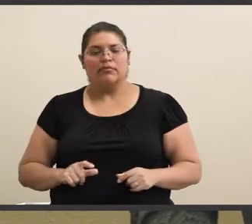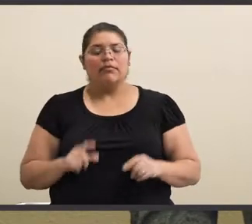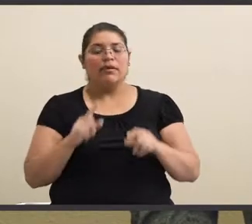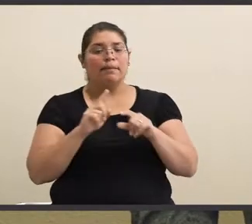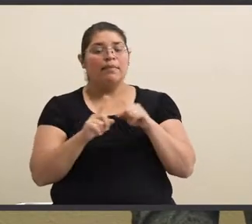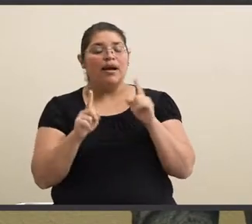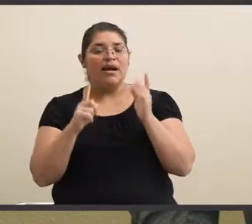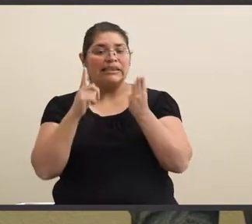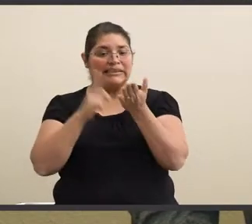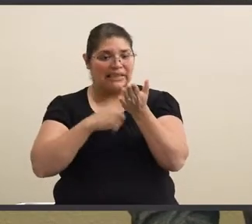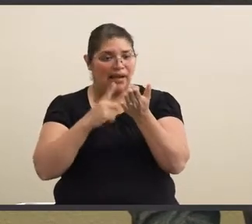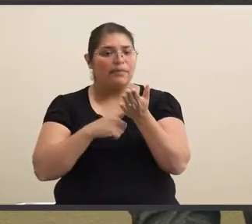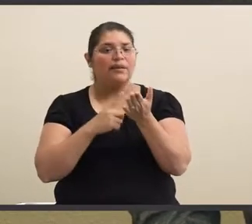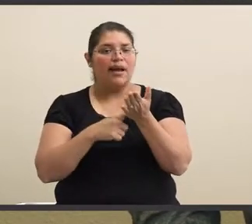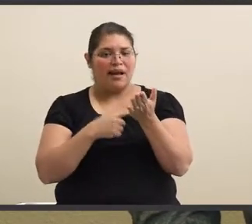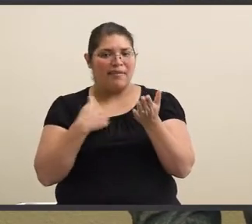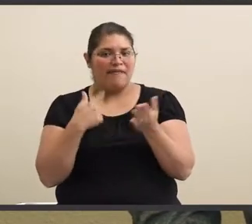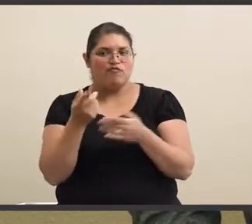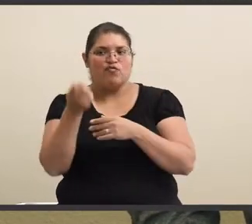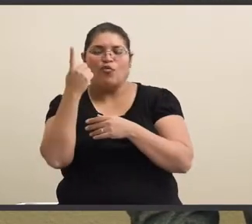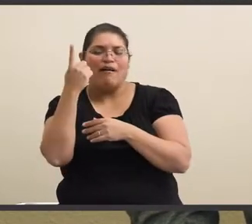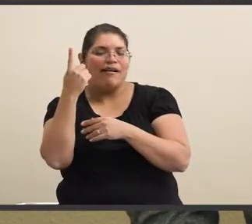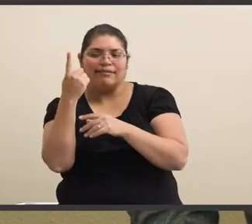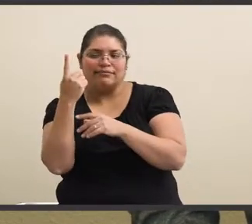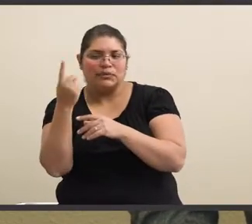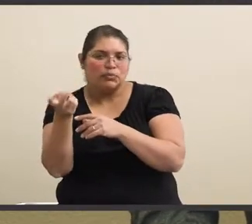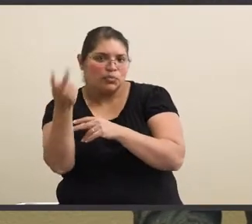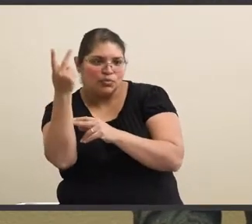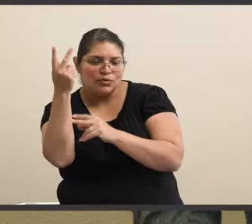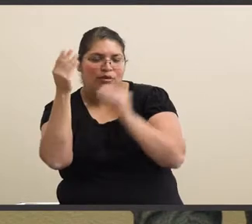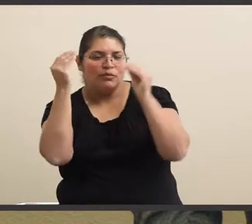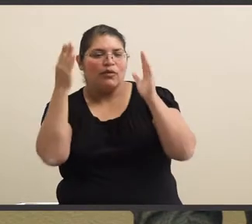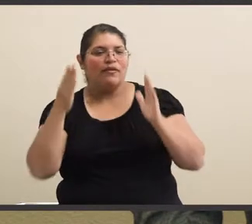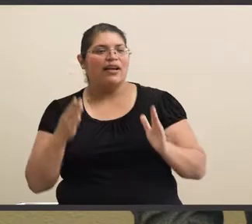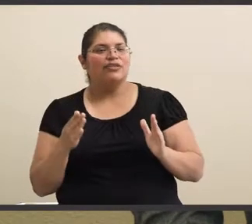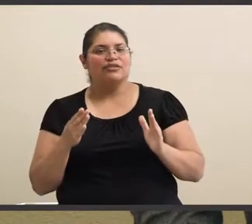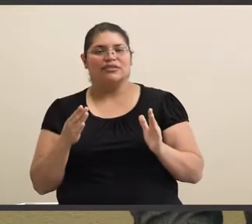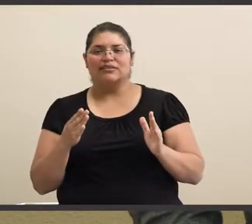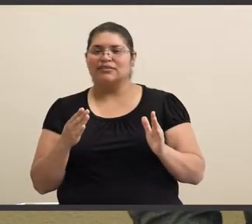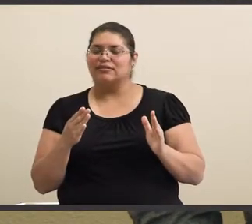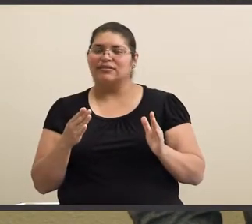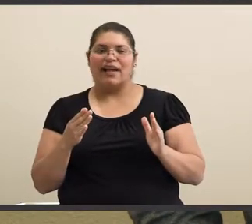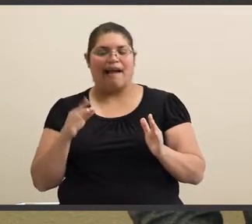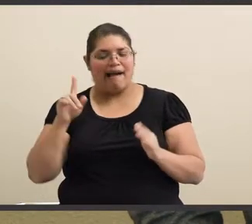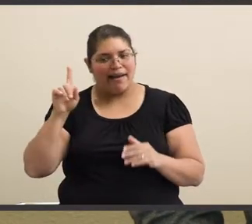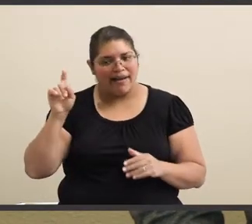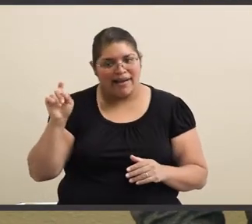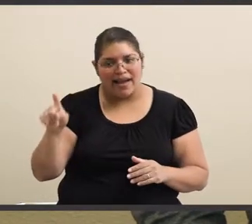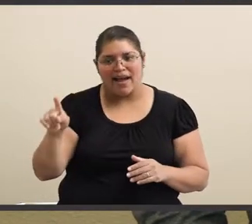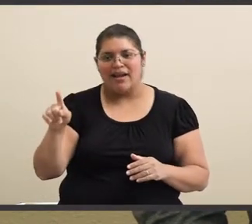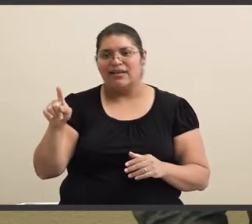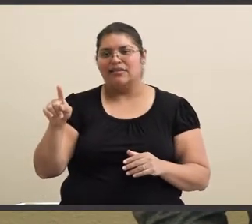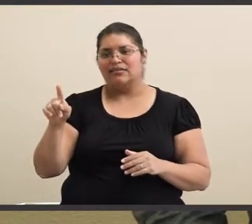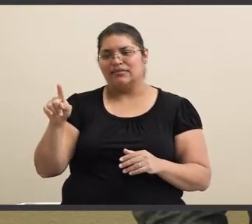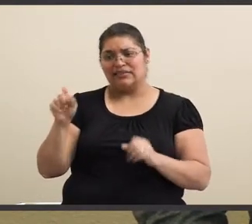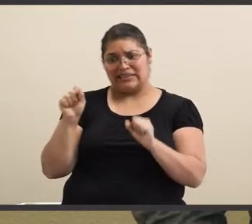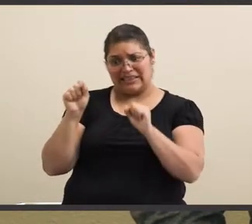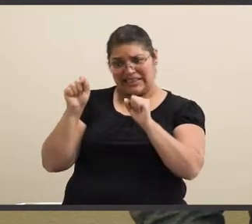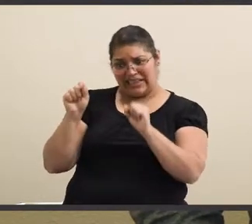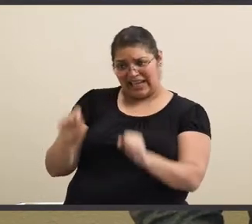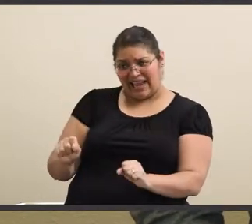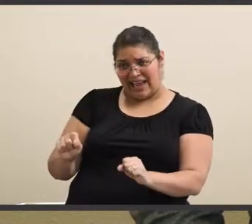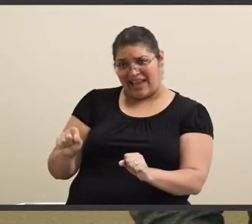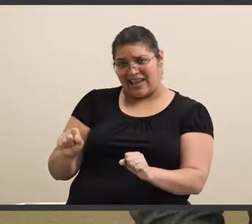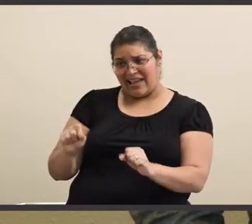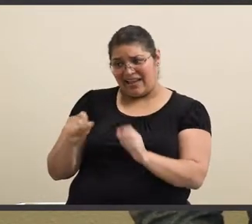But sometimes there is that one professor or two that I ask them, can I see